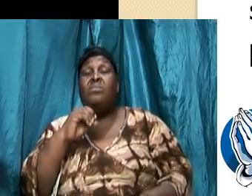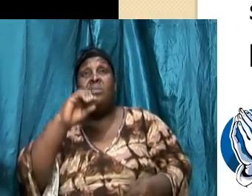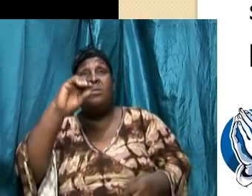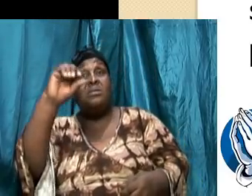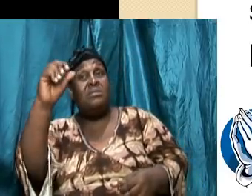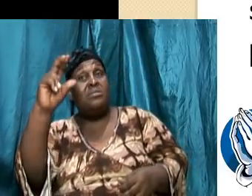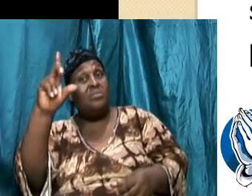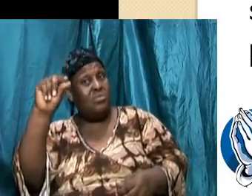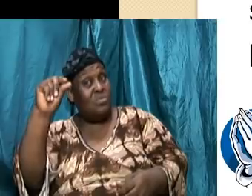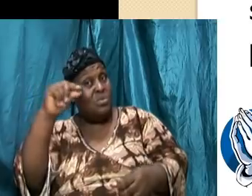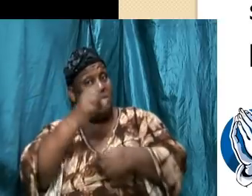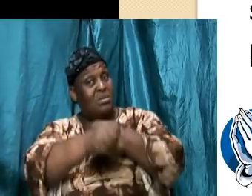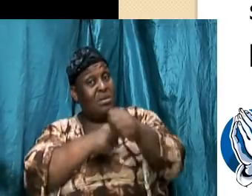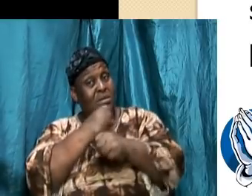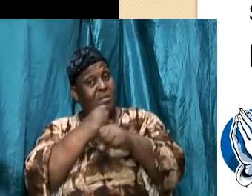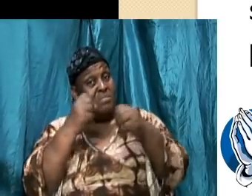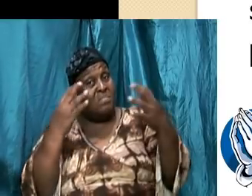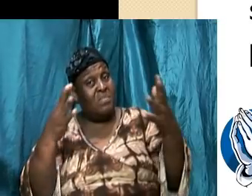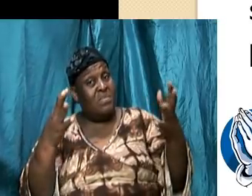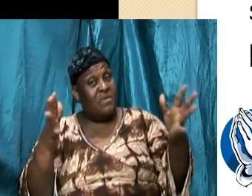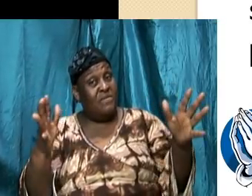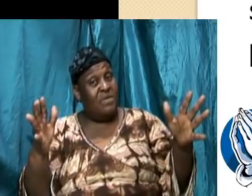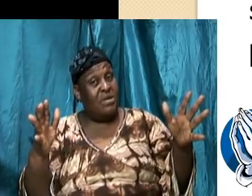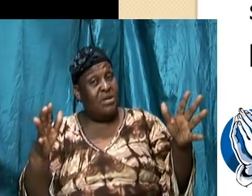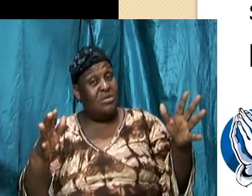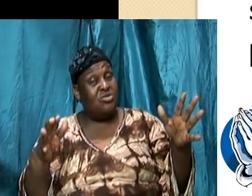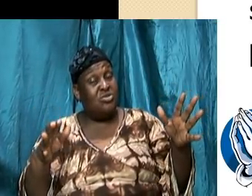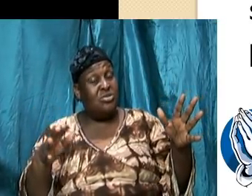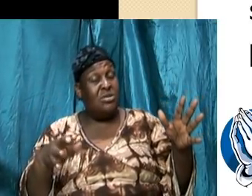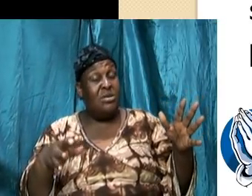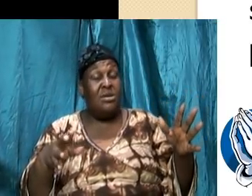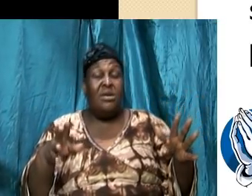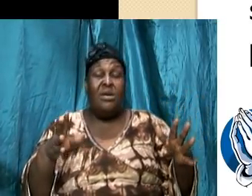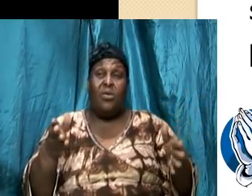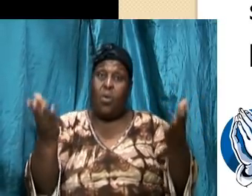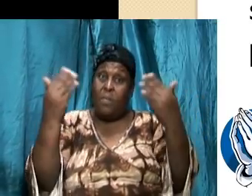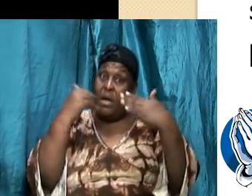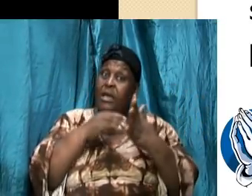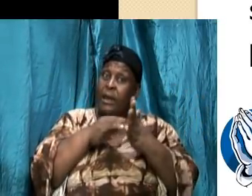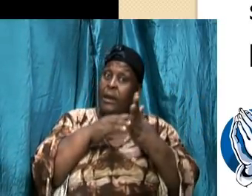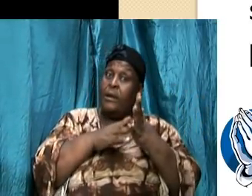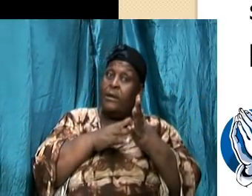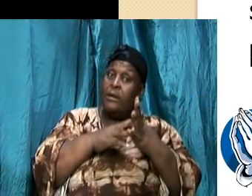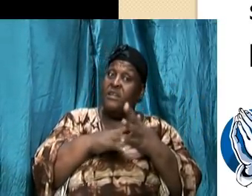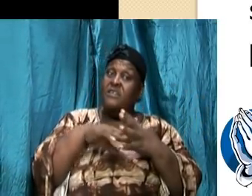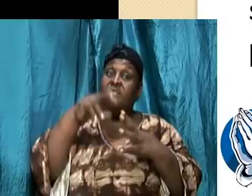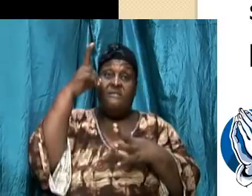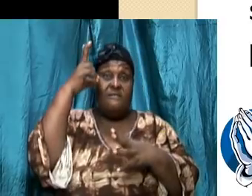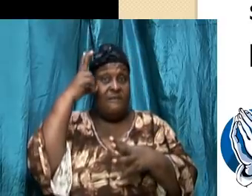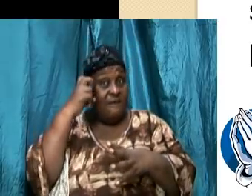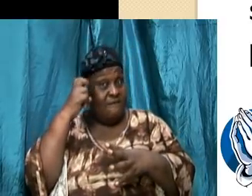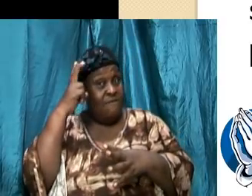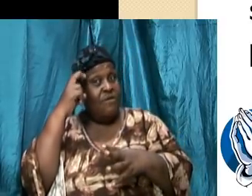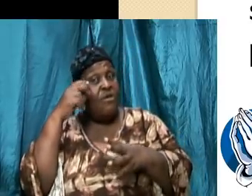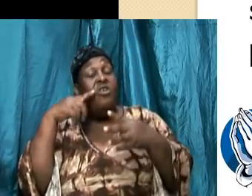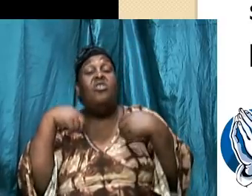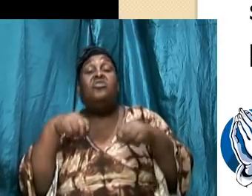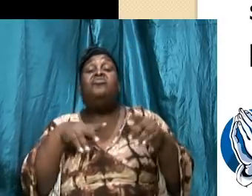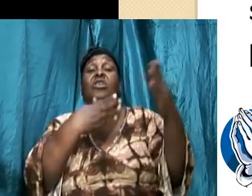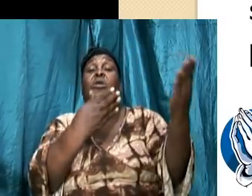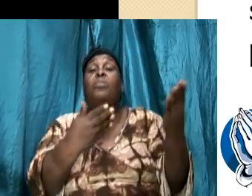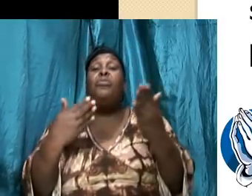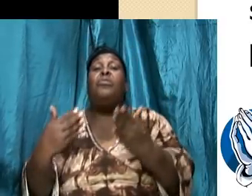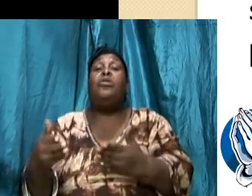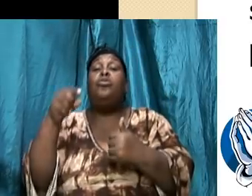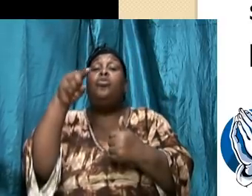of that I don't know if it has ever happened to you but it has happened to many saints one way or the